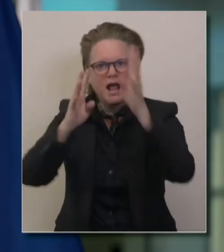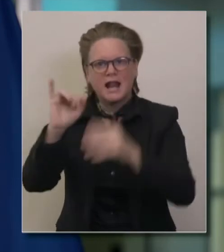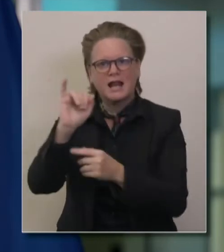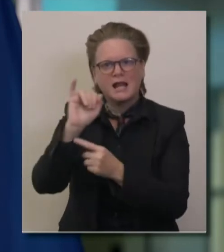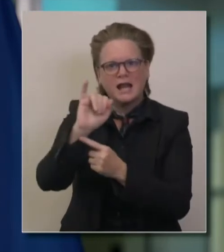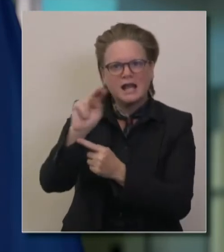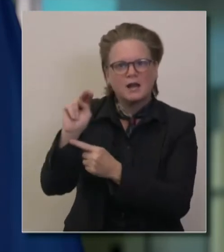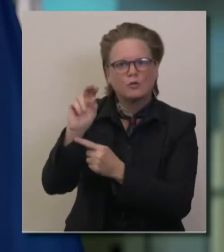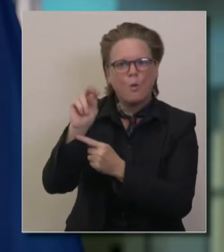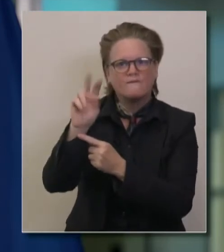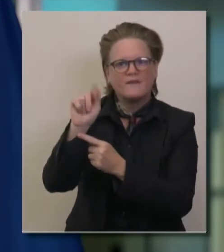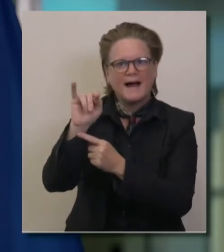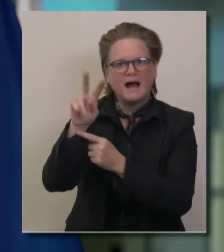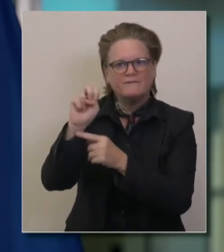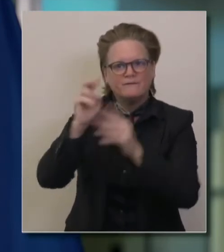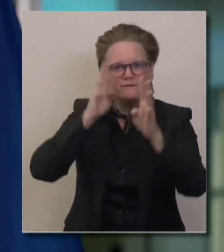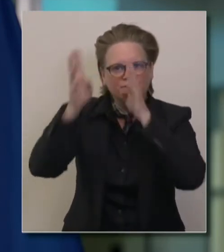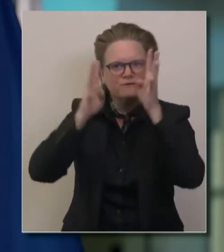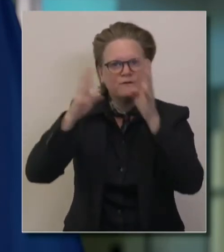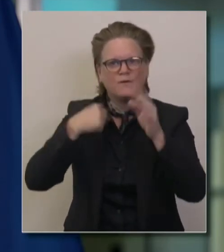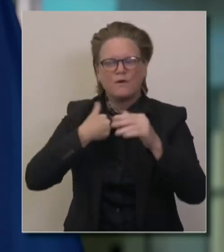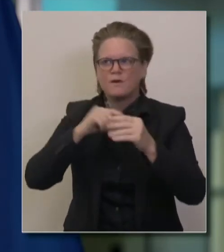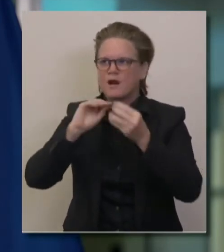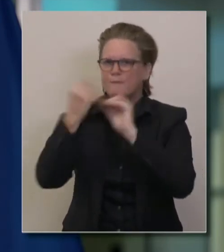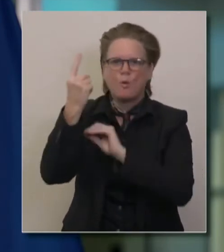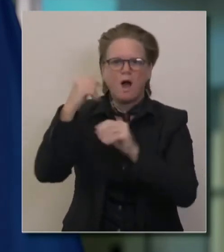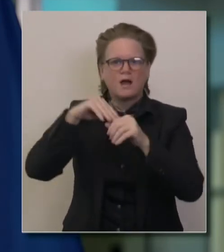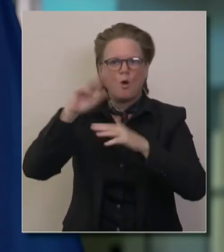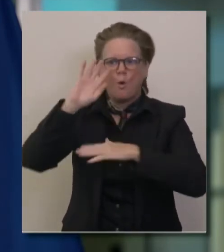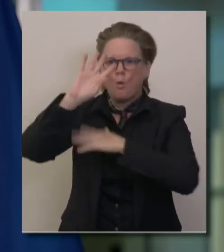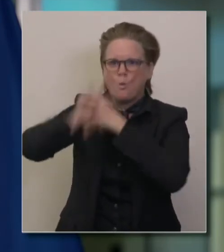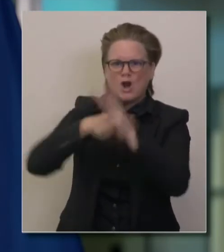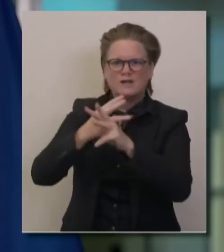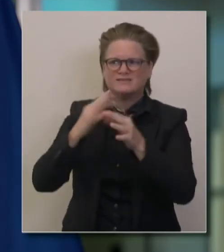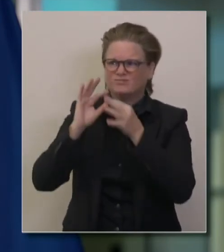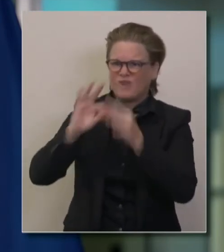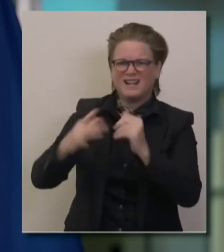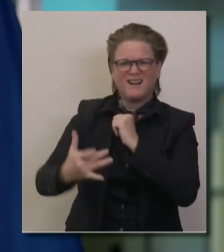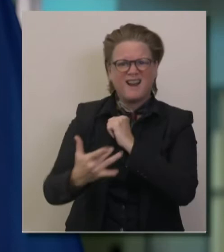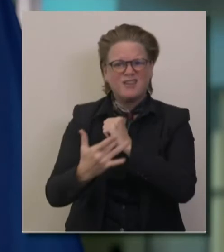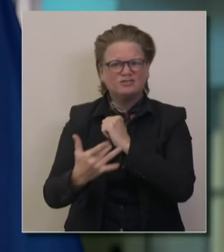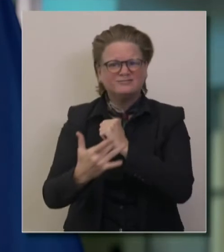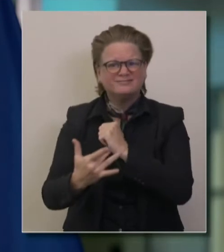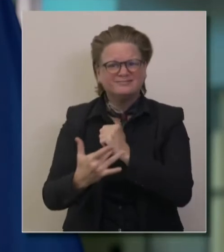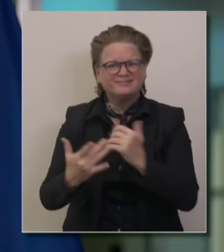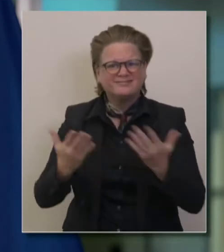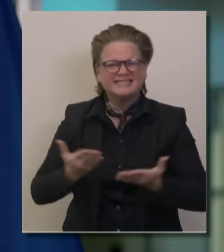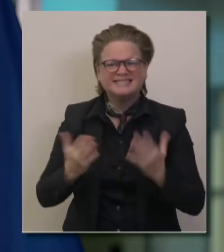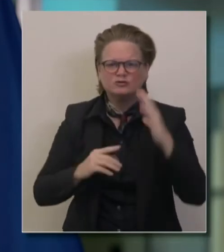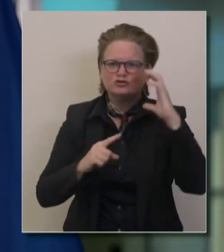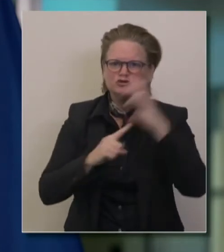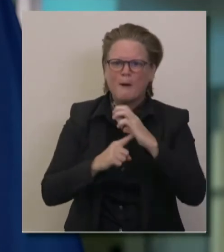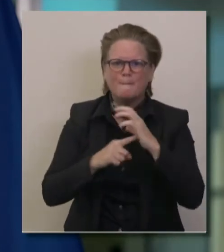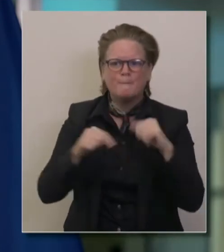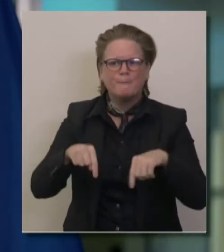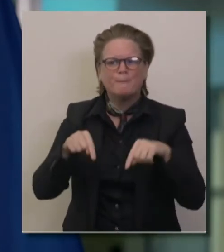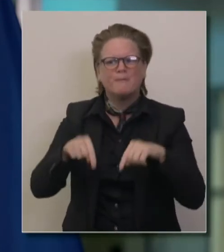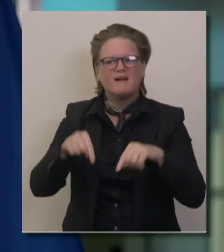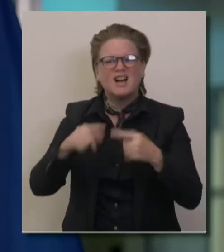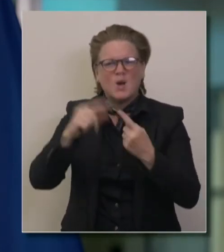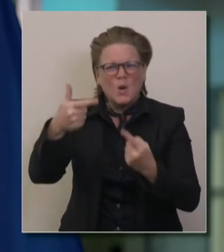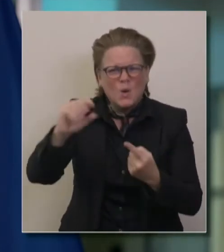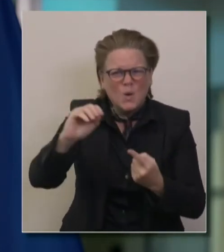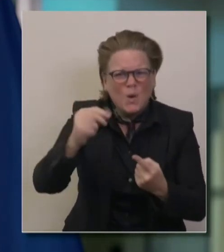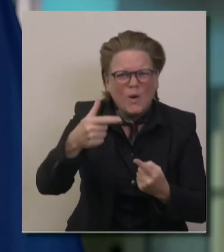uh, adaptation, not just creation and discovery. And the fact that we have two California based companies, uh, Apple and